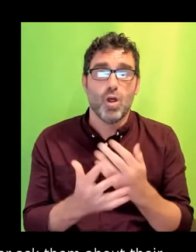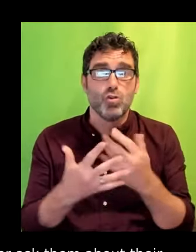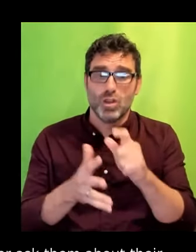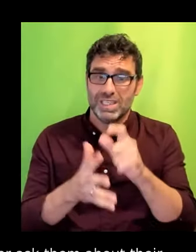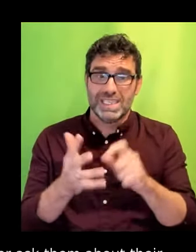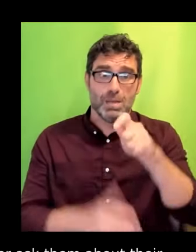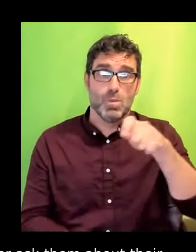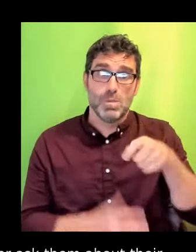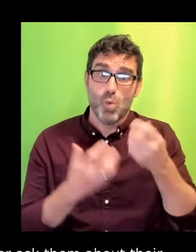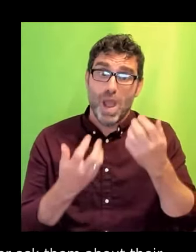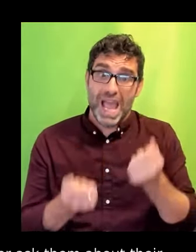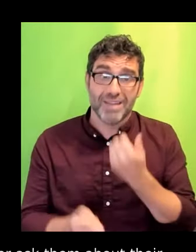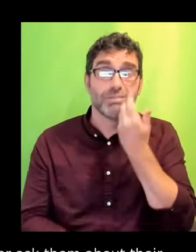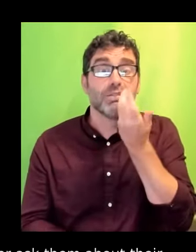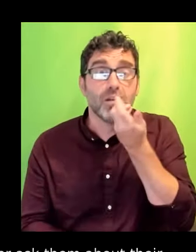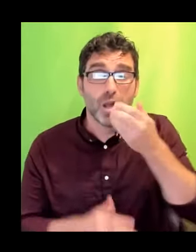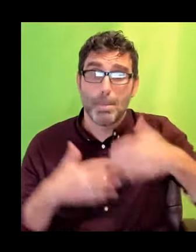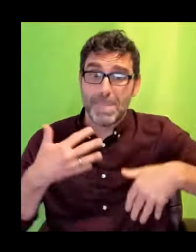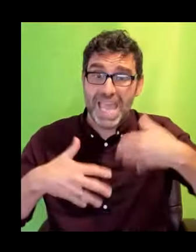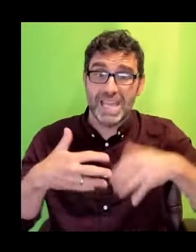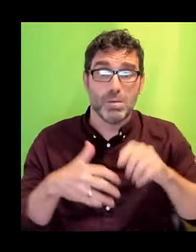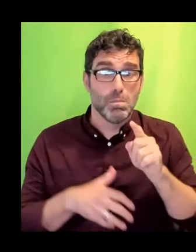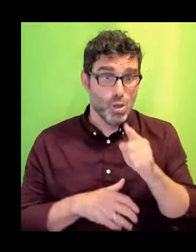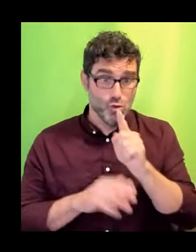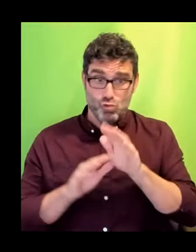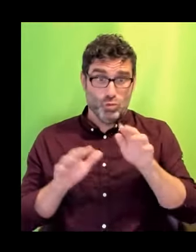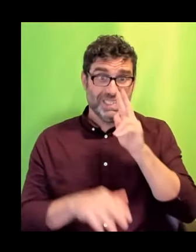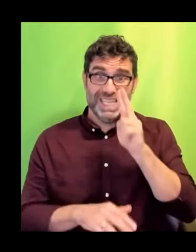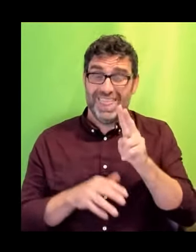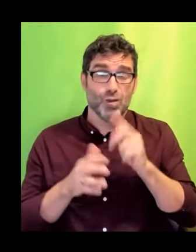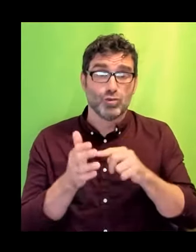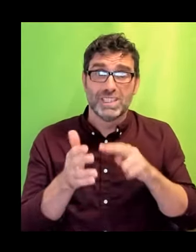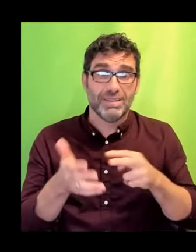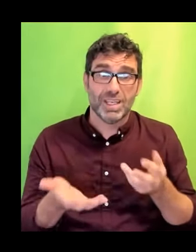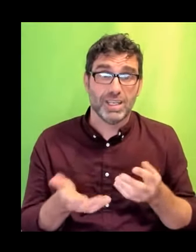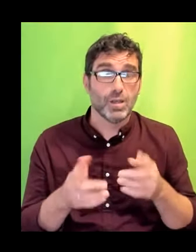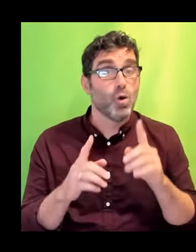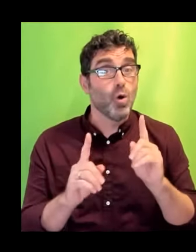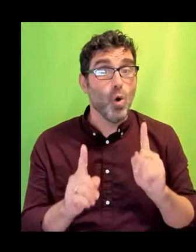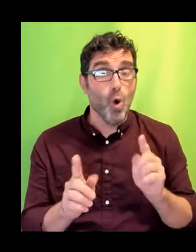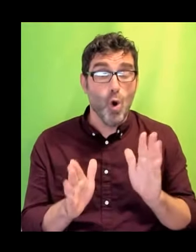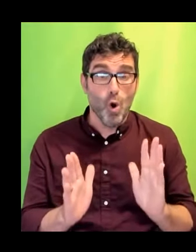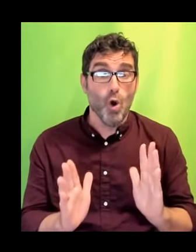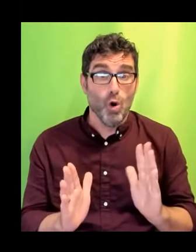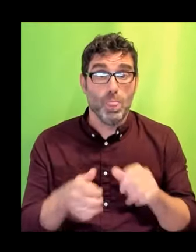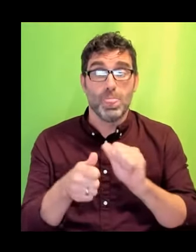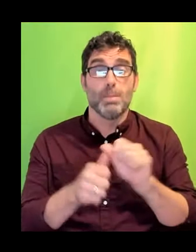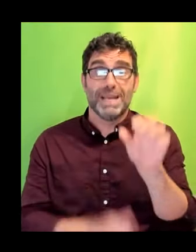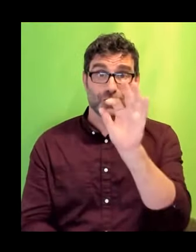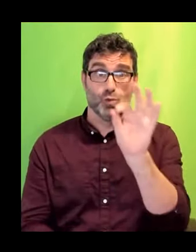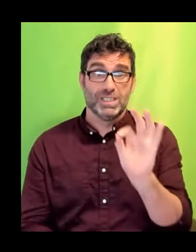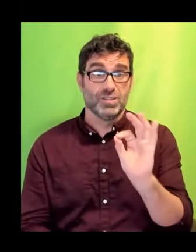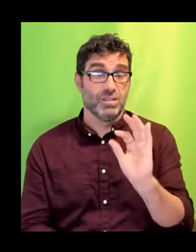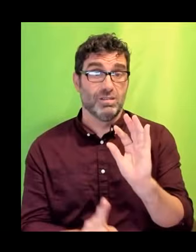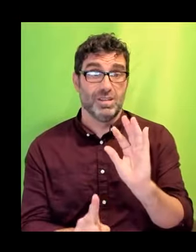yet, better than asking any of those questions. Hire them to tell their own stories themselves.